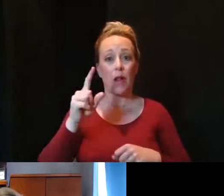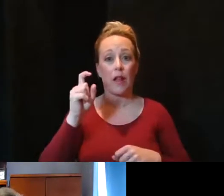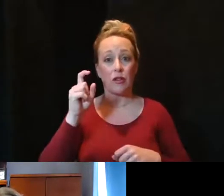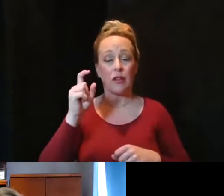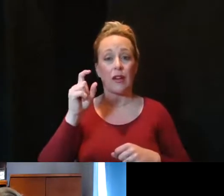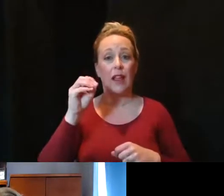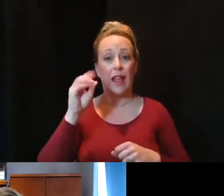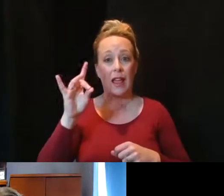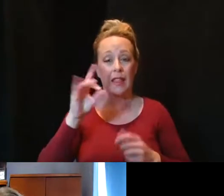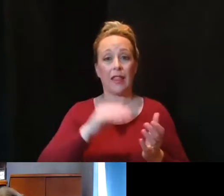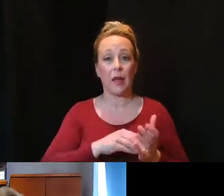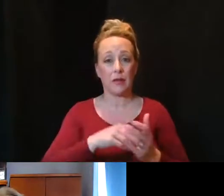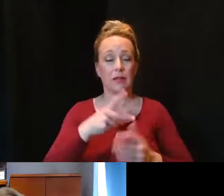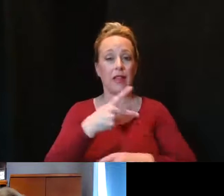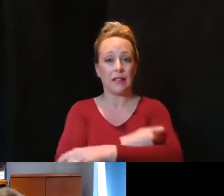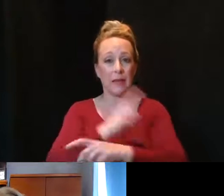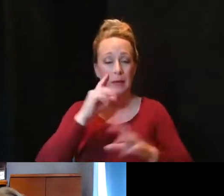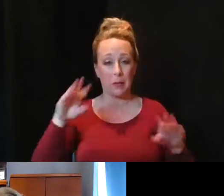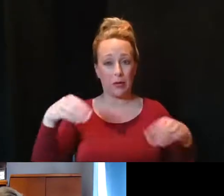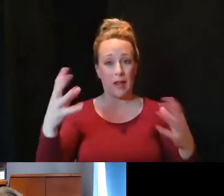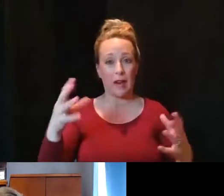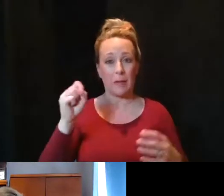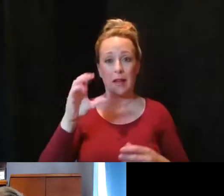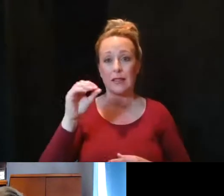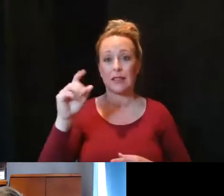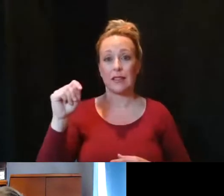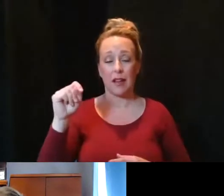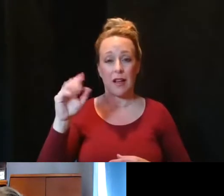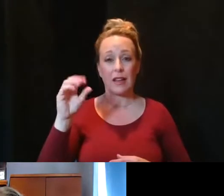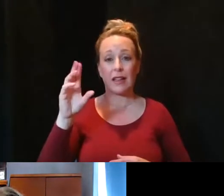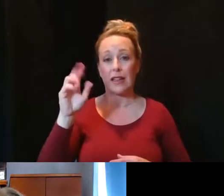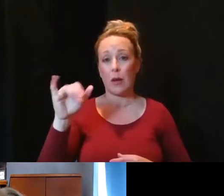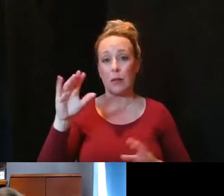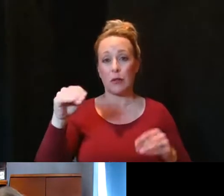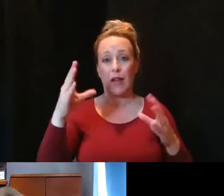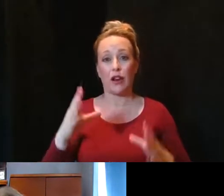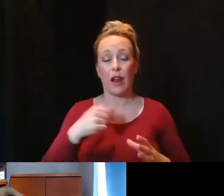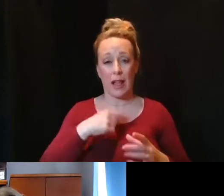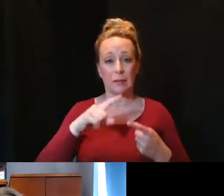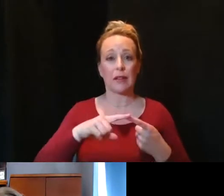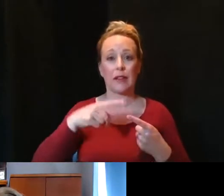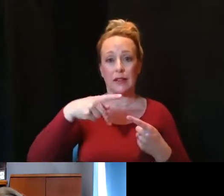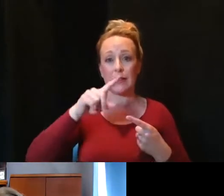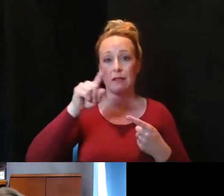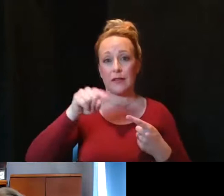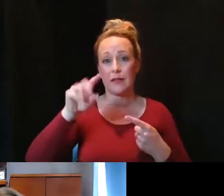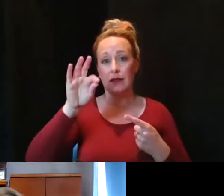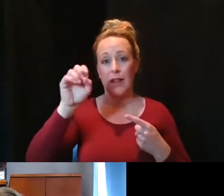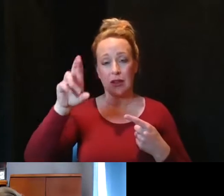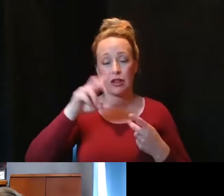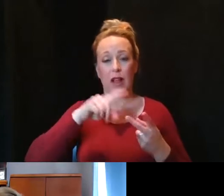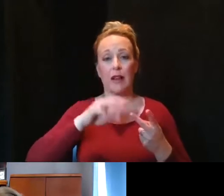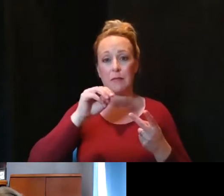of vaccine that have been provided by Scott County providers has been Pfizer and Moderna vaccine and we have been